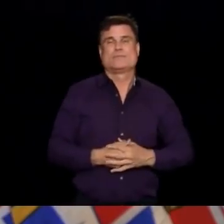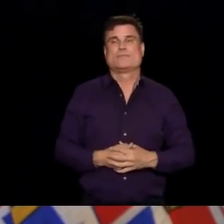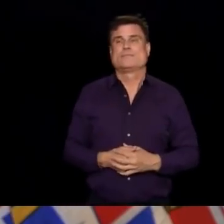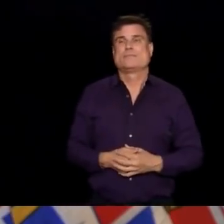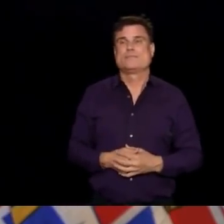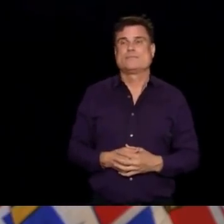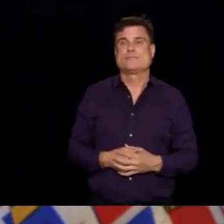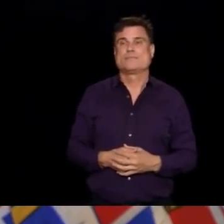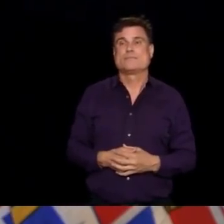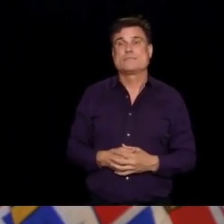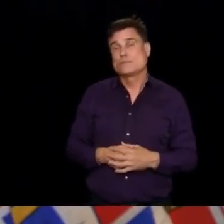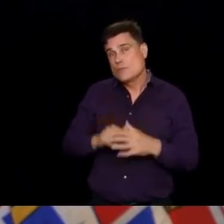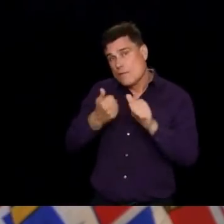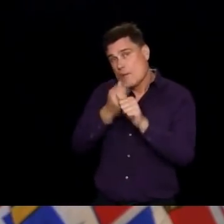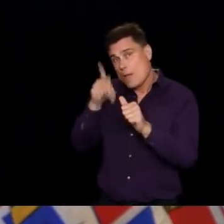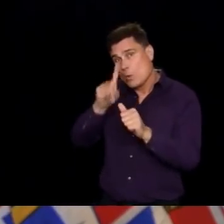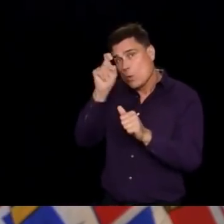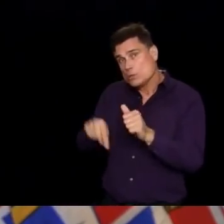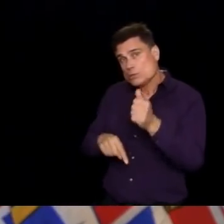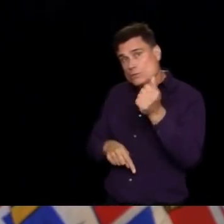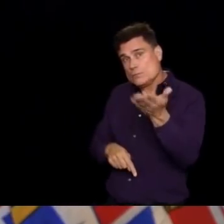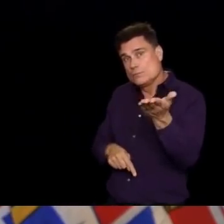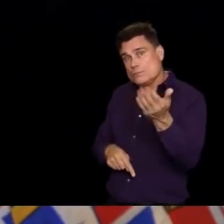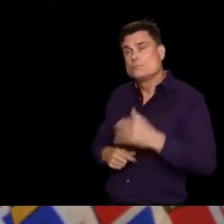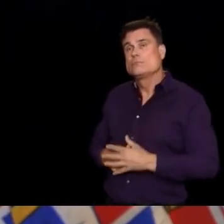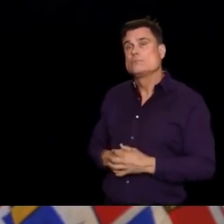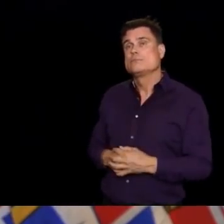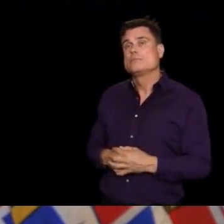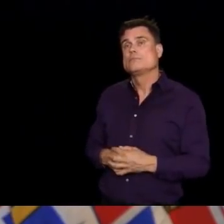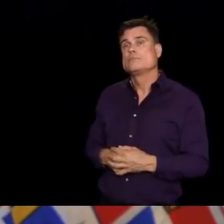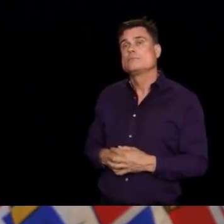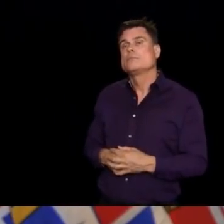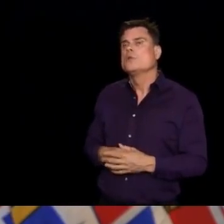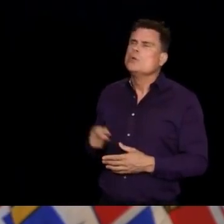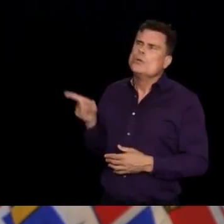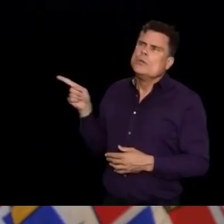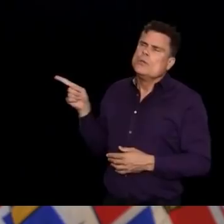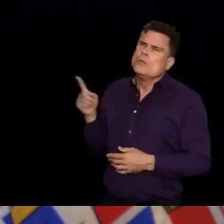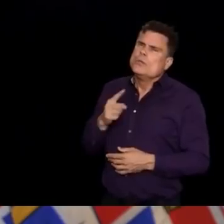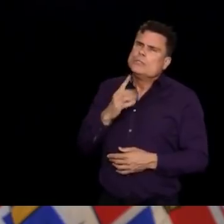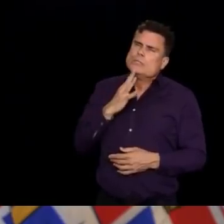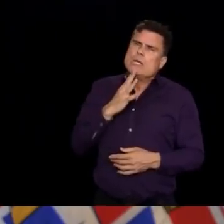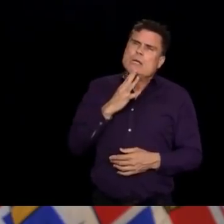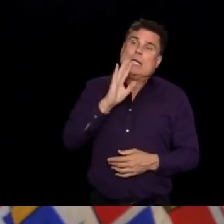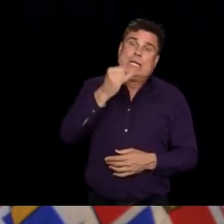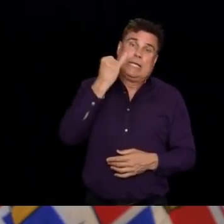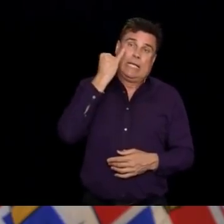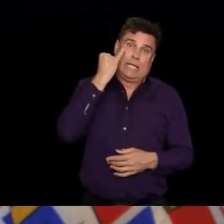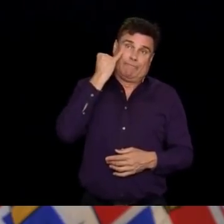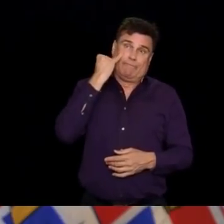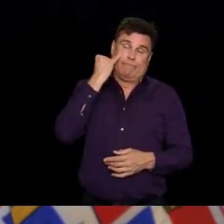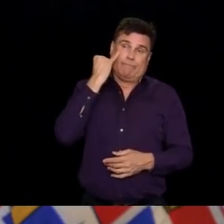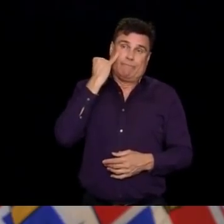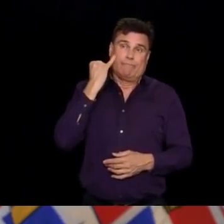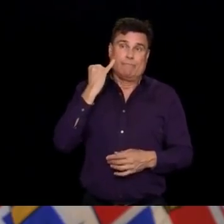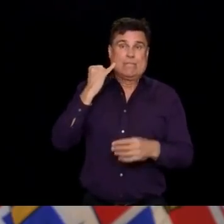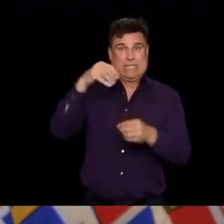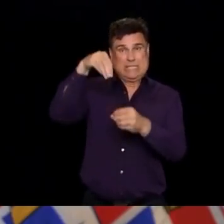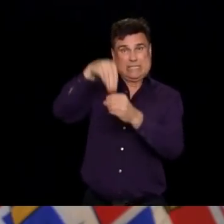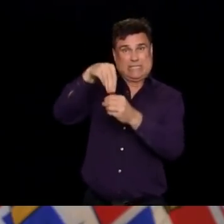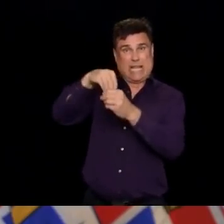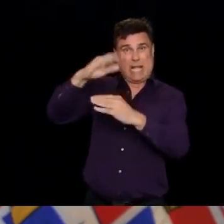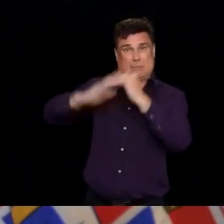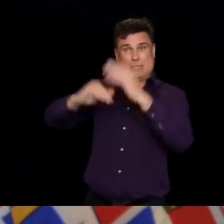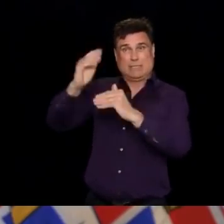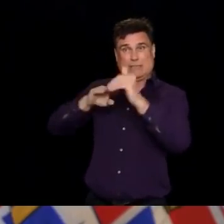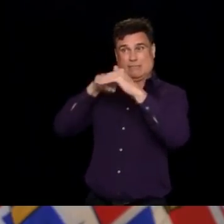So, Dr. Andy, just said we spend, we should try and spend minimum time in a room. What does this mean for